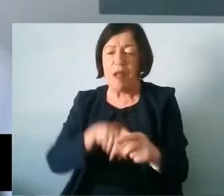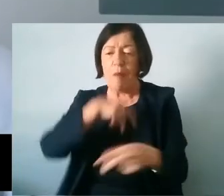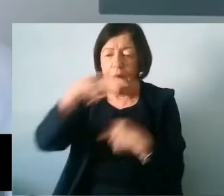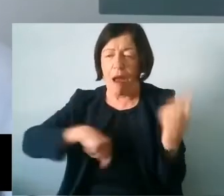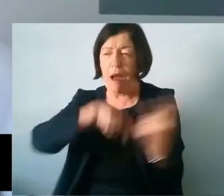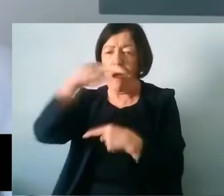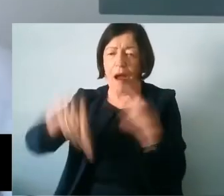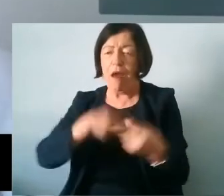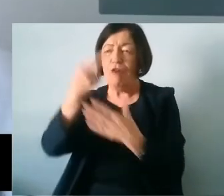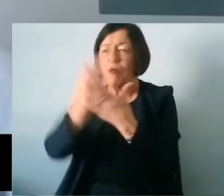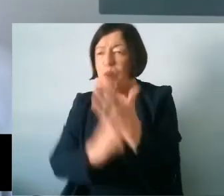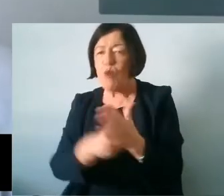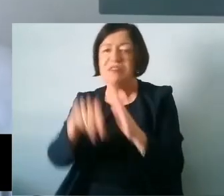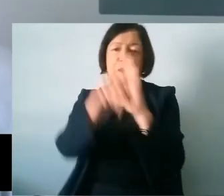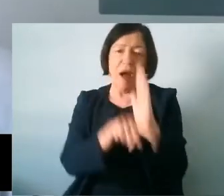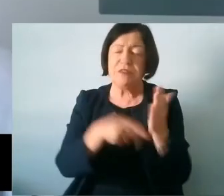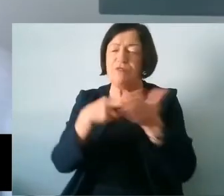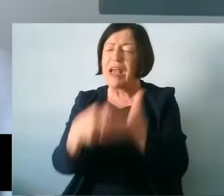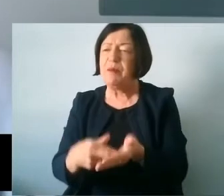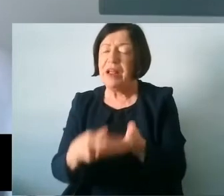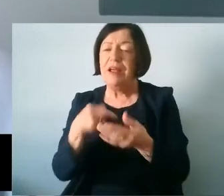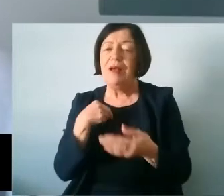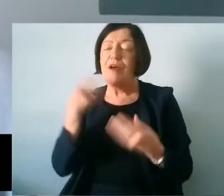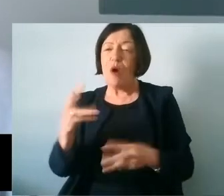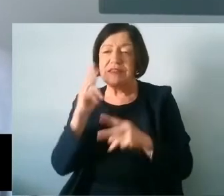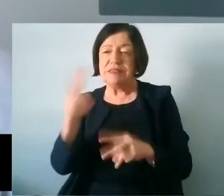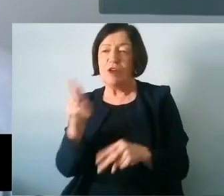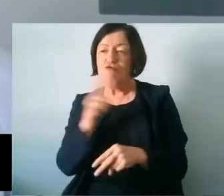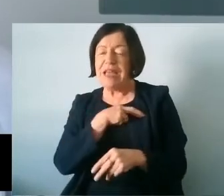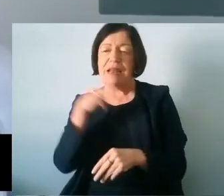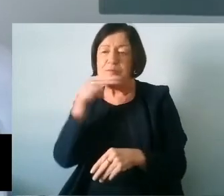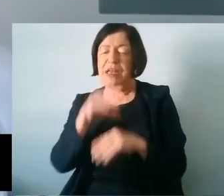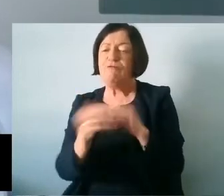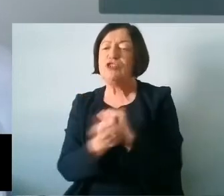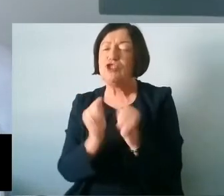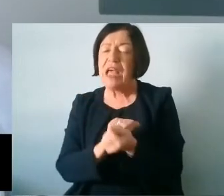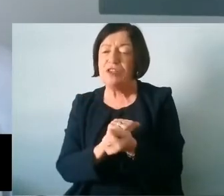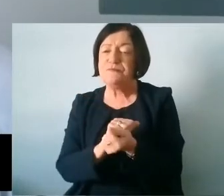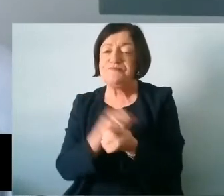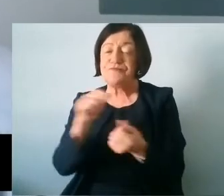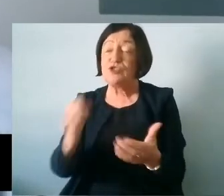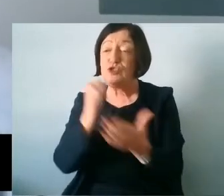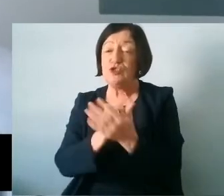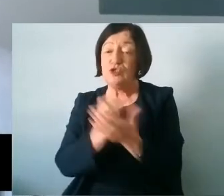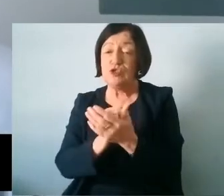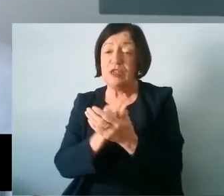reports and policy recommendations if we want to see real and meaningful change. The student's socioeconomic status should not